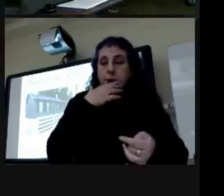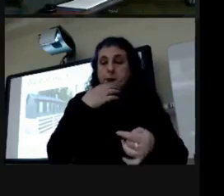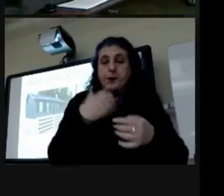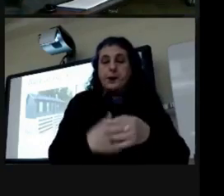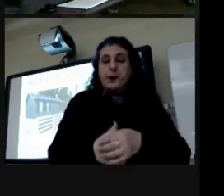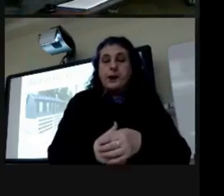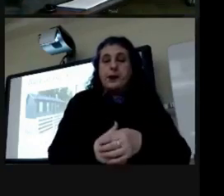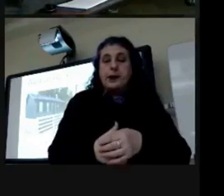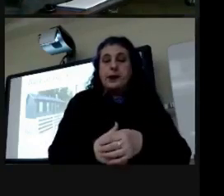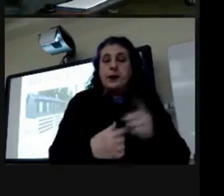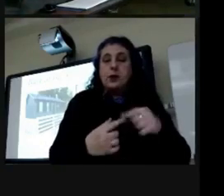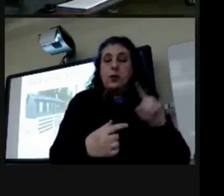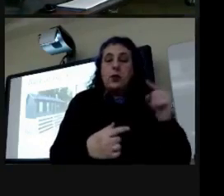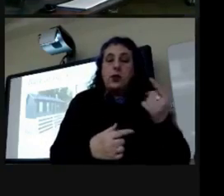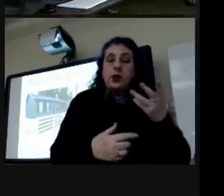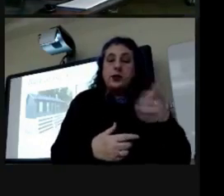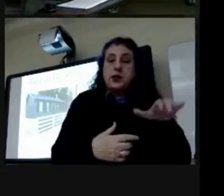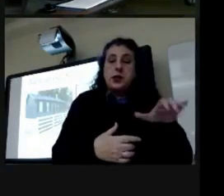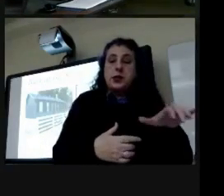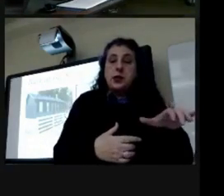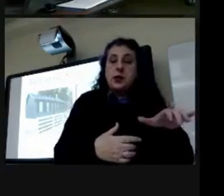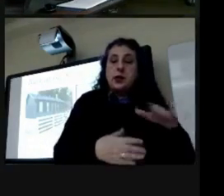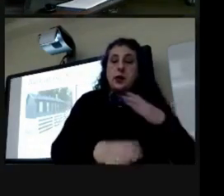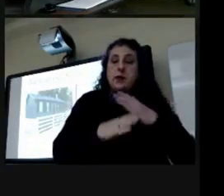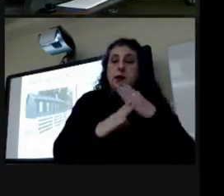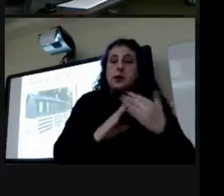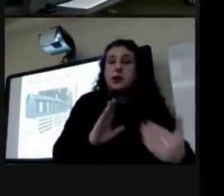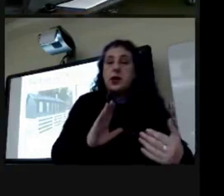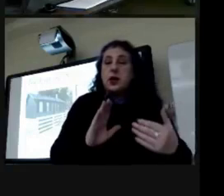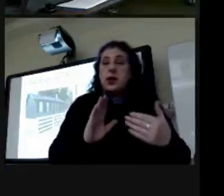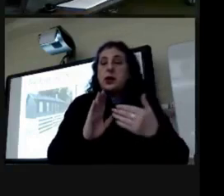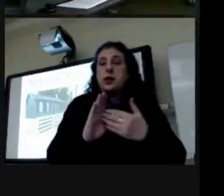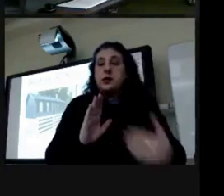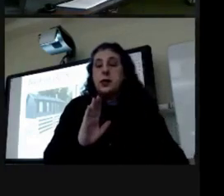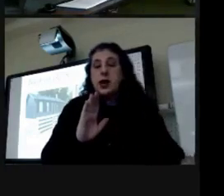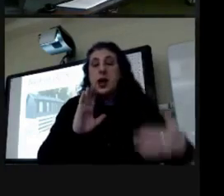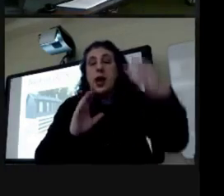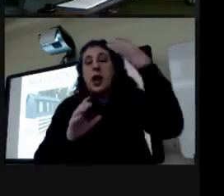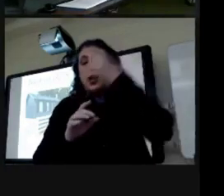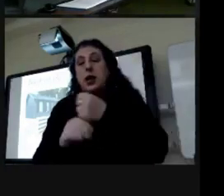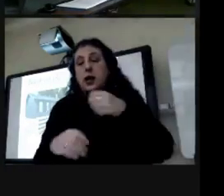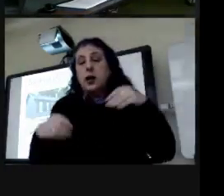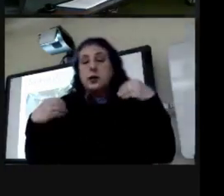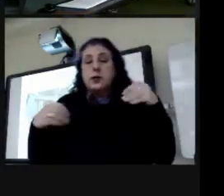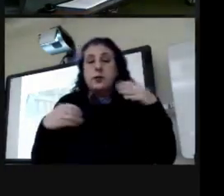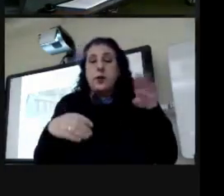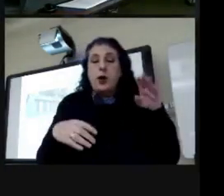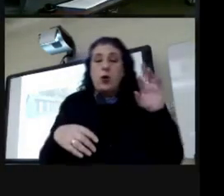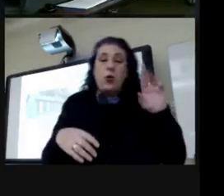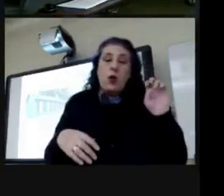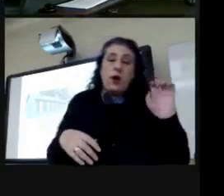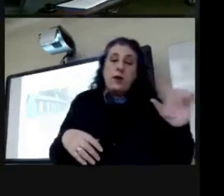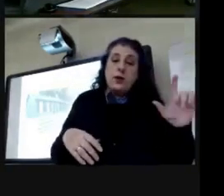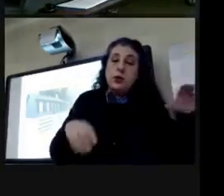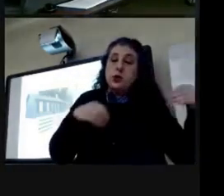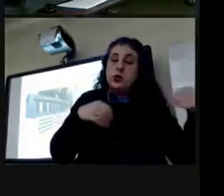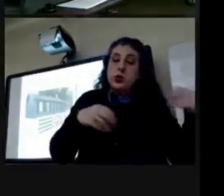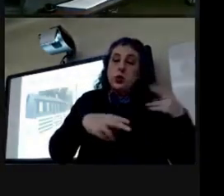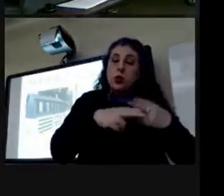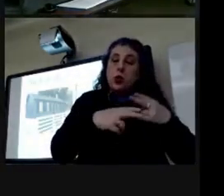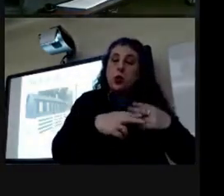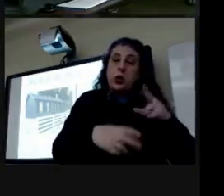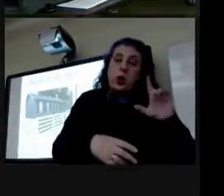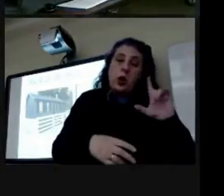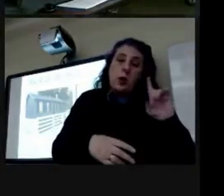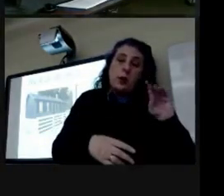so one of the first things he did was defend against an attack on the store by a rival store called virtual